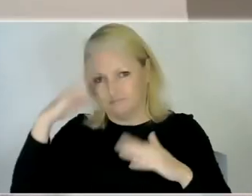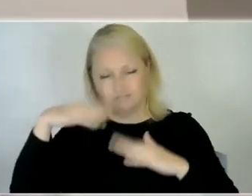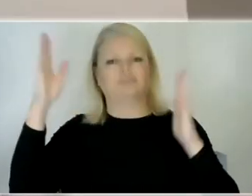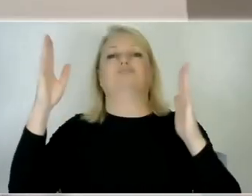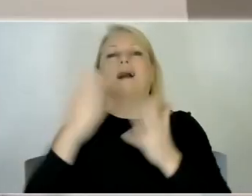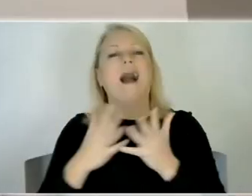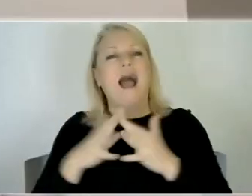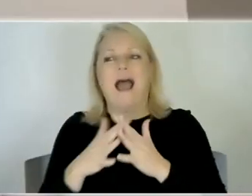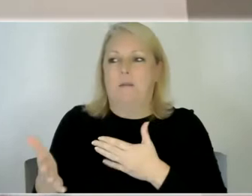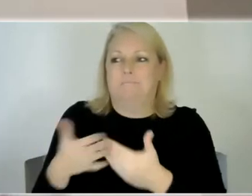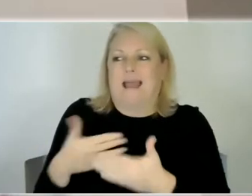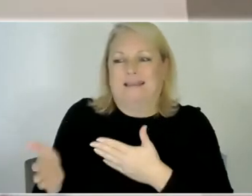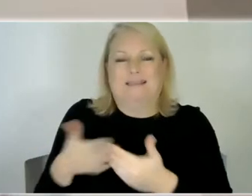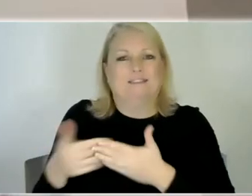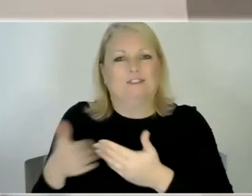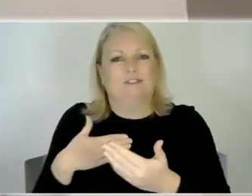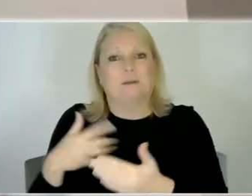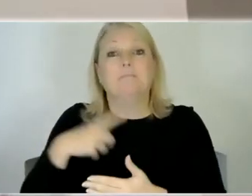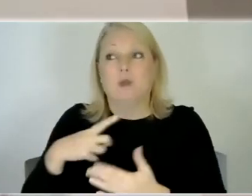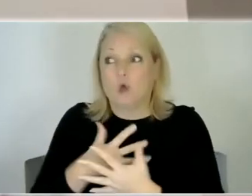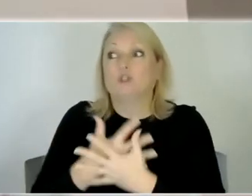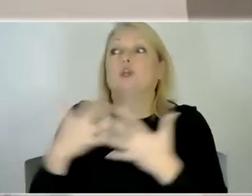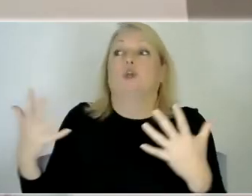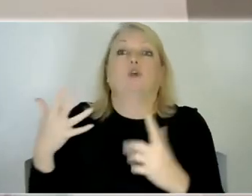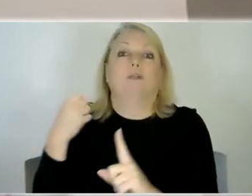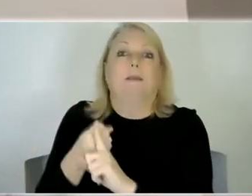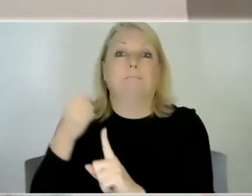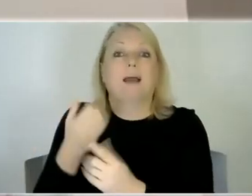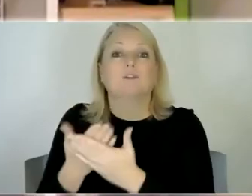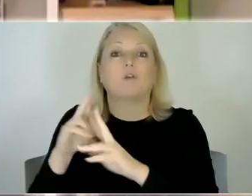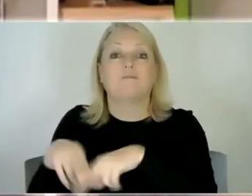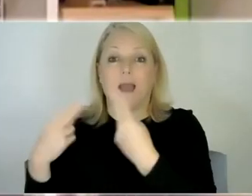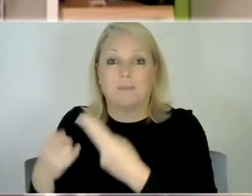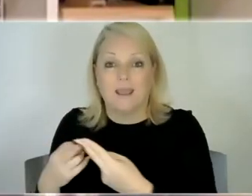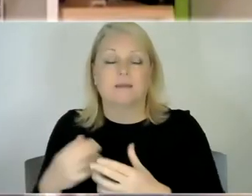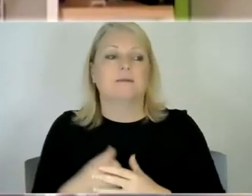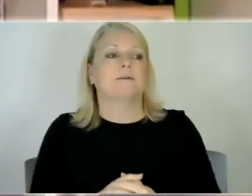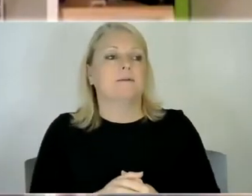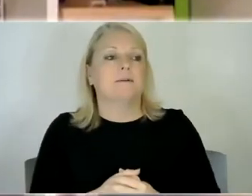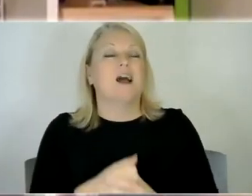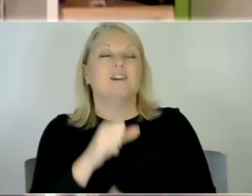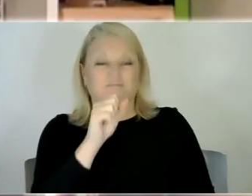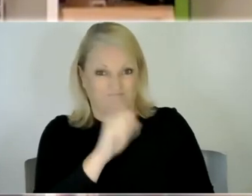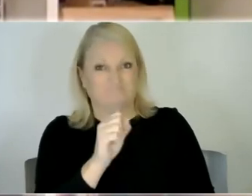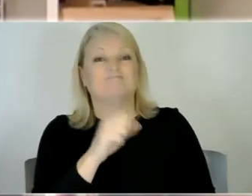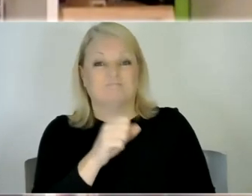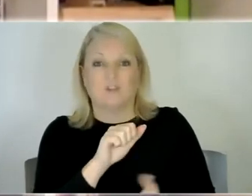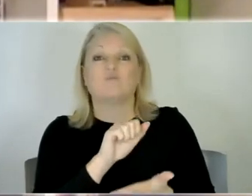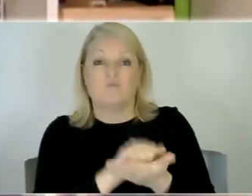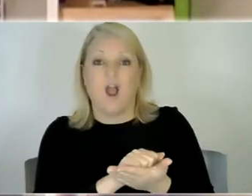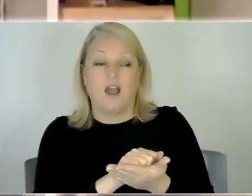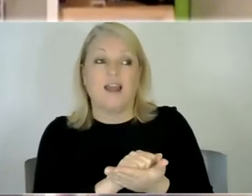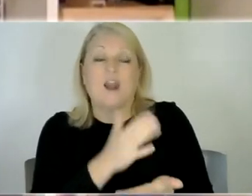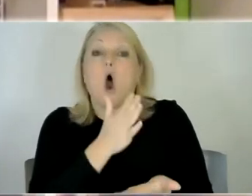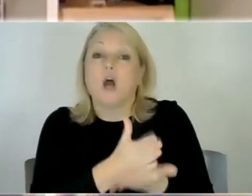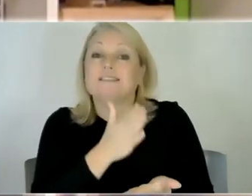around managing these because they can have quite a big impact on your family yeah they can um if i'm honest that's that's been